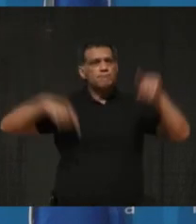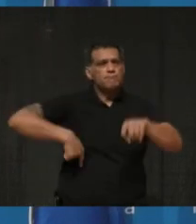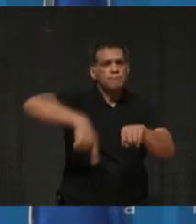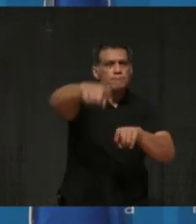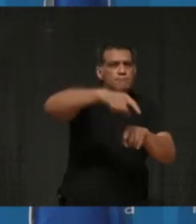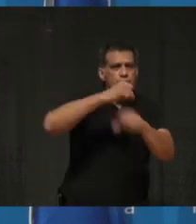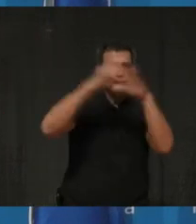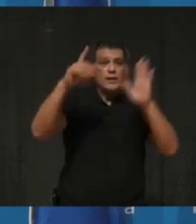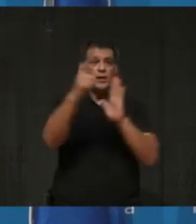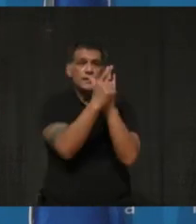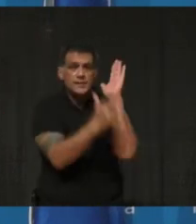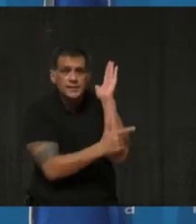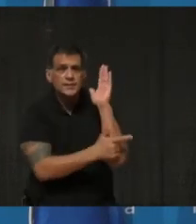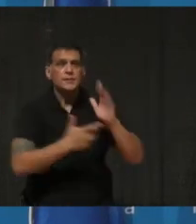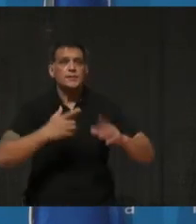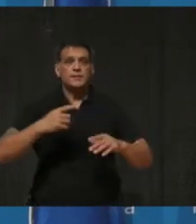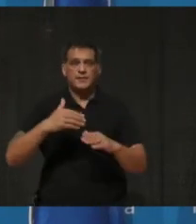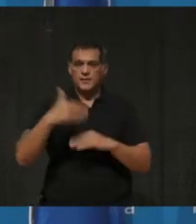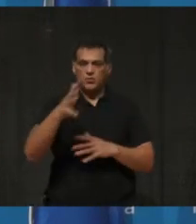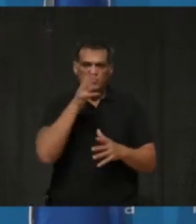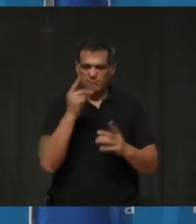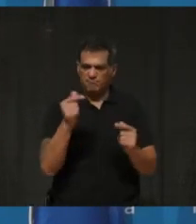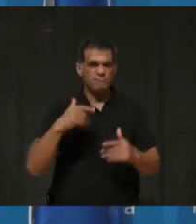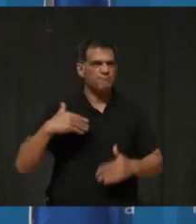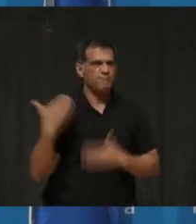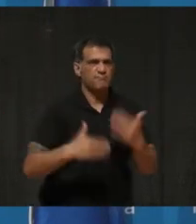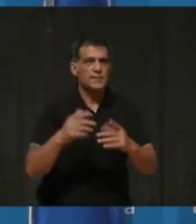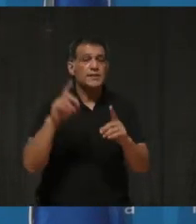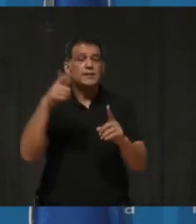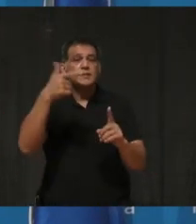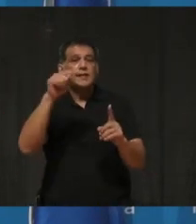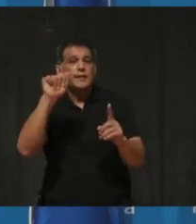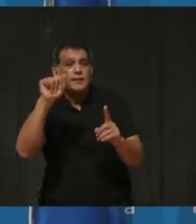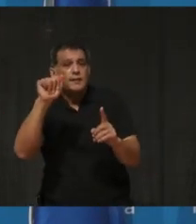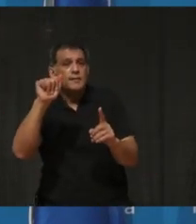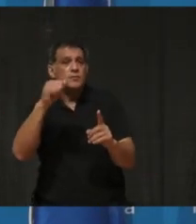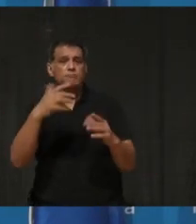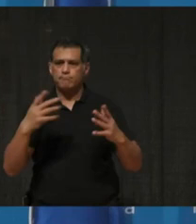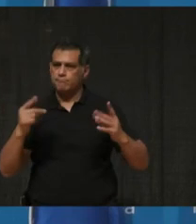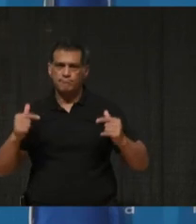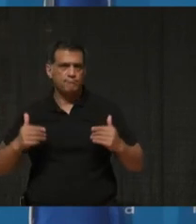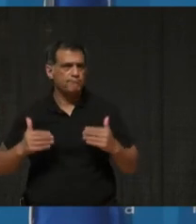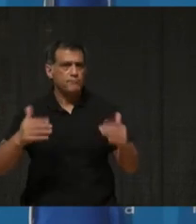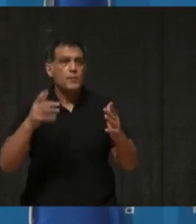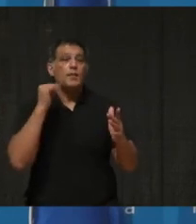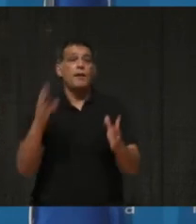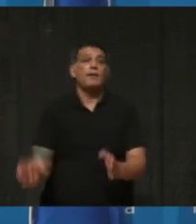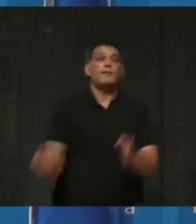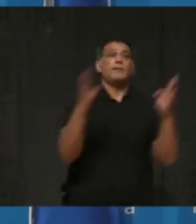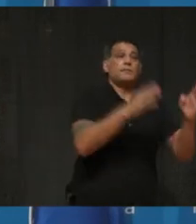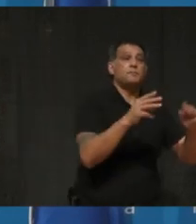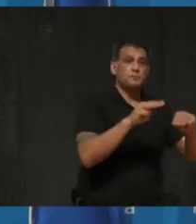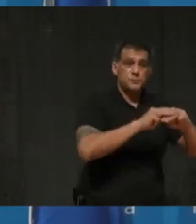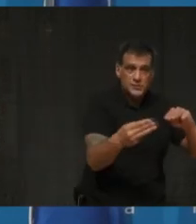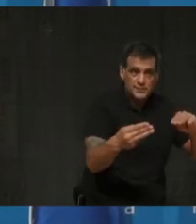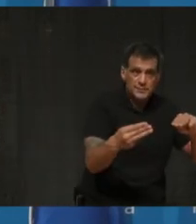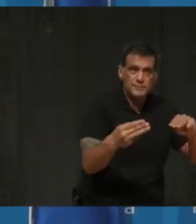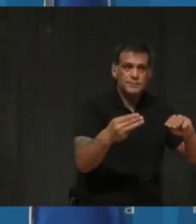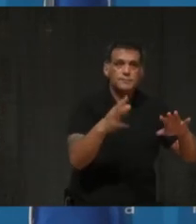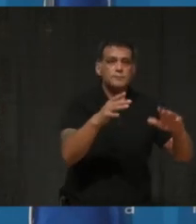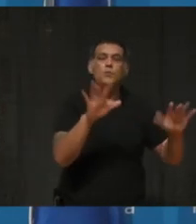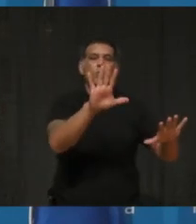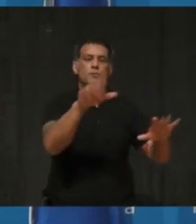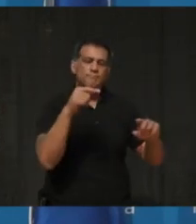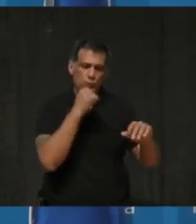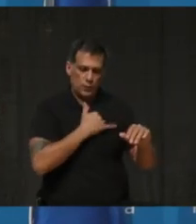expedite the EA was passed during the summer. And then we spoke about the project when we talked about the Milton line and funding priorities of the